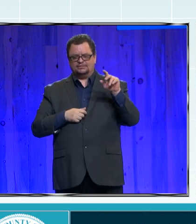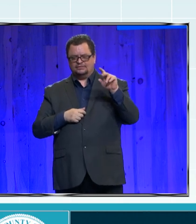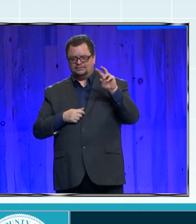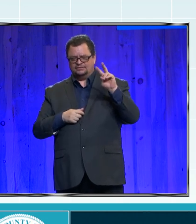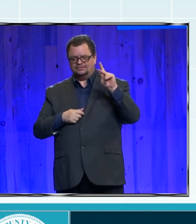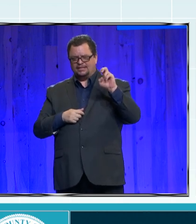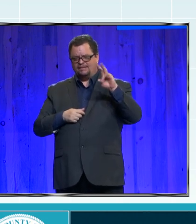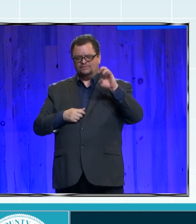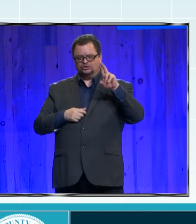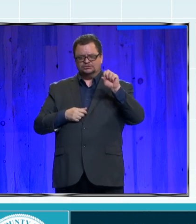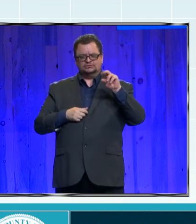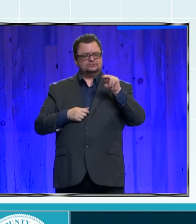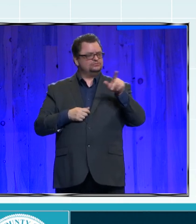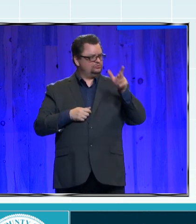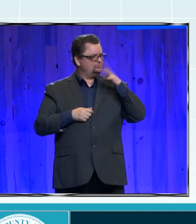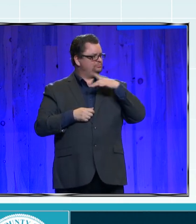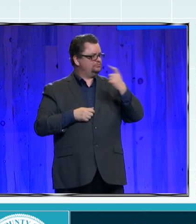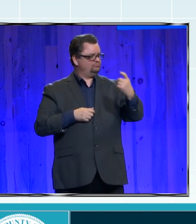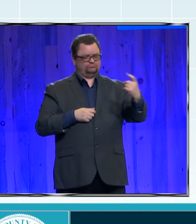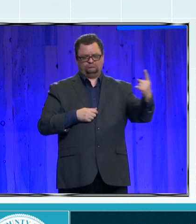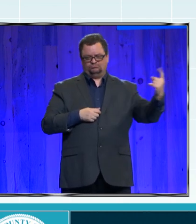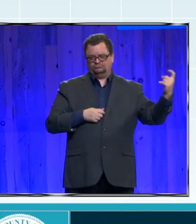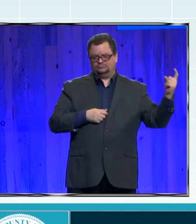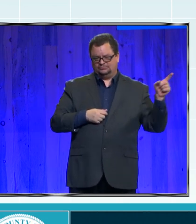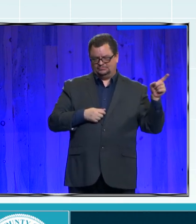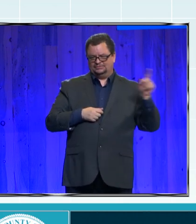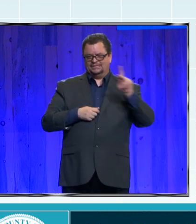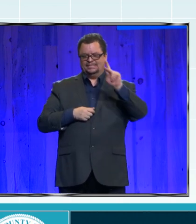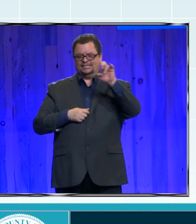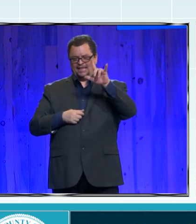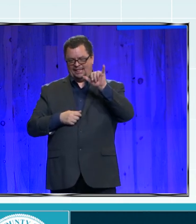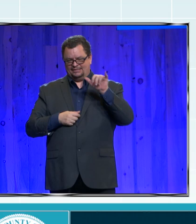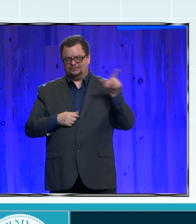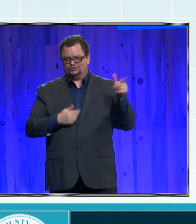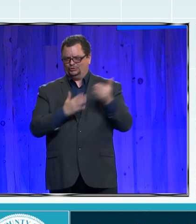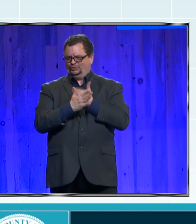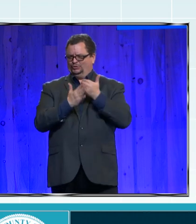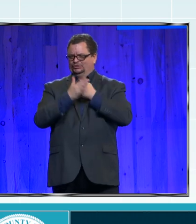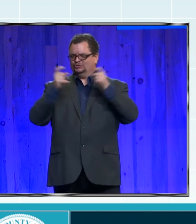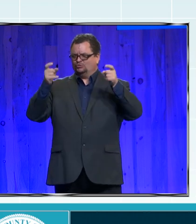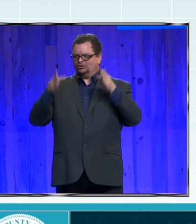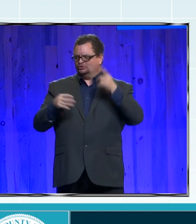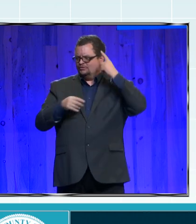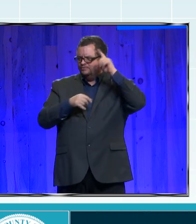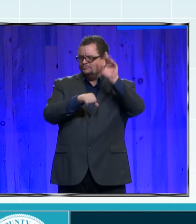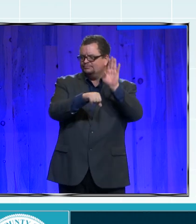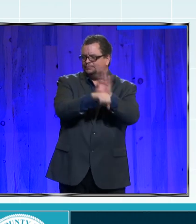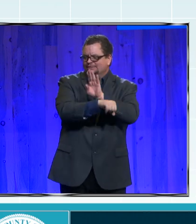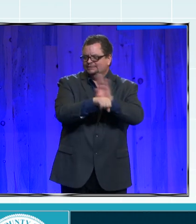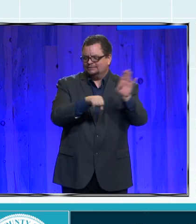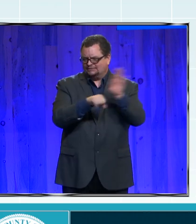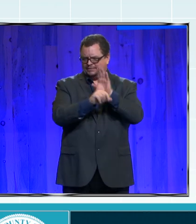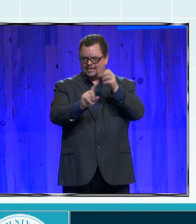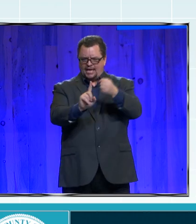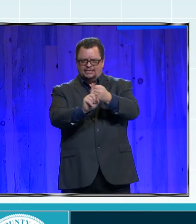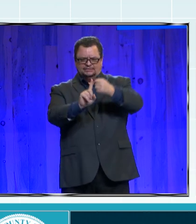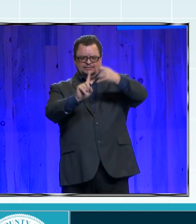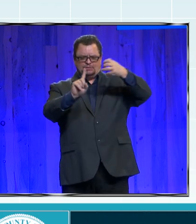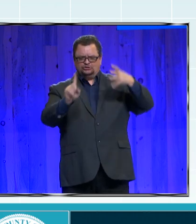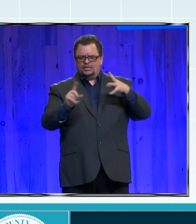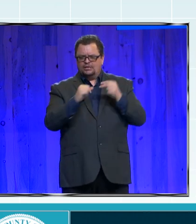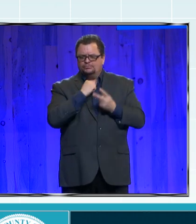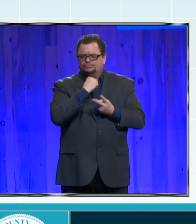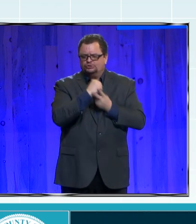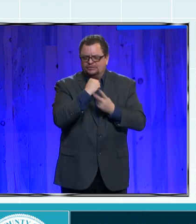over here to my left. Kelly is our new director of business expansion and retention, and I would